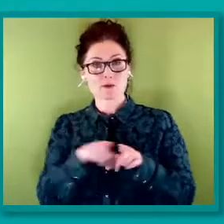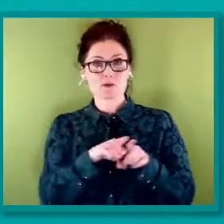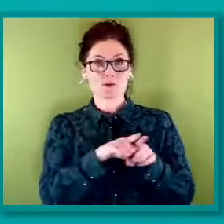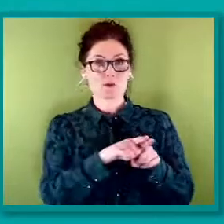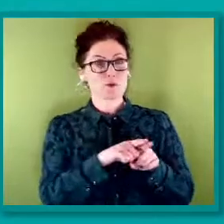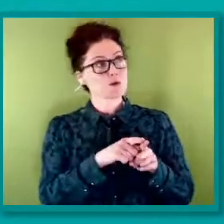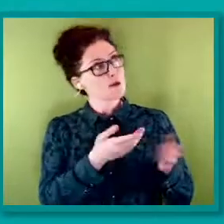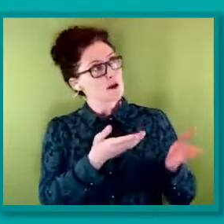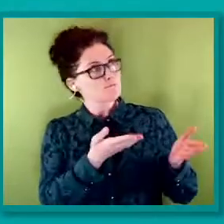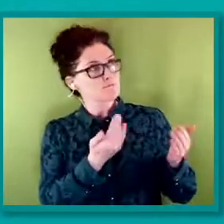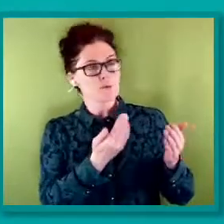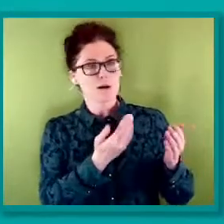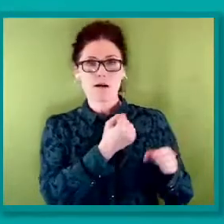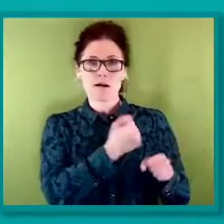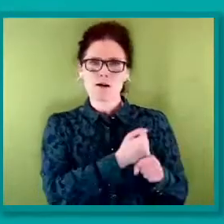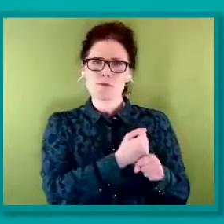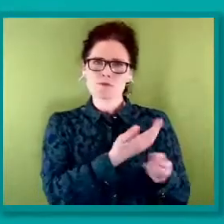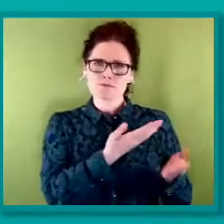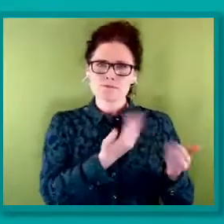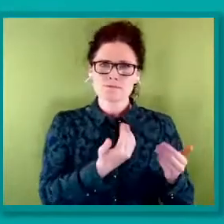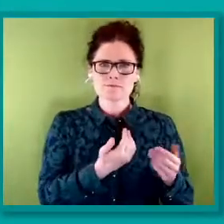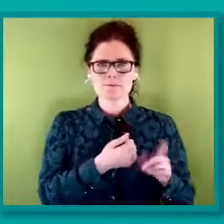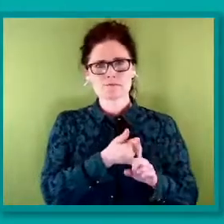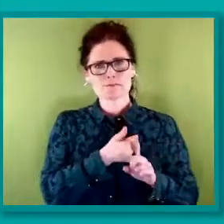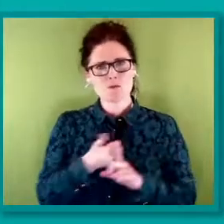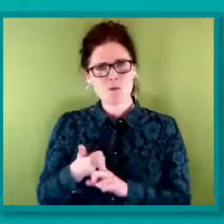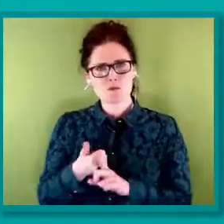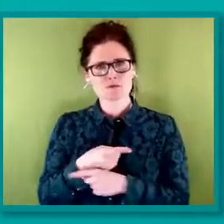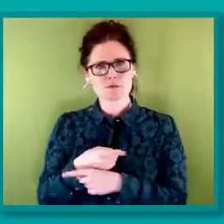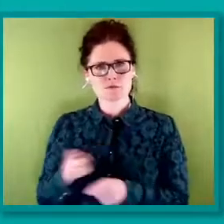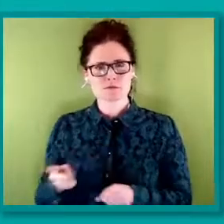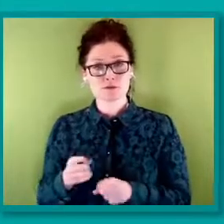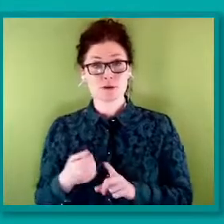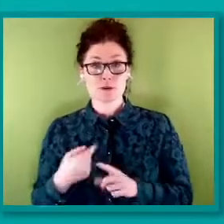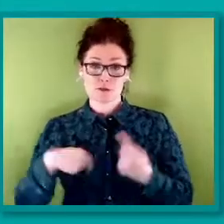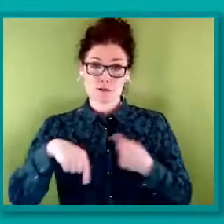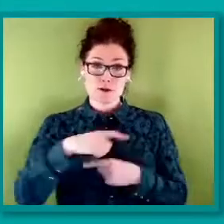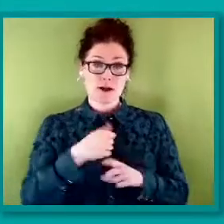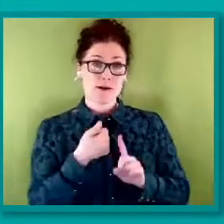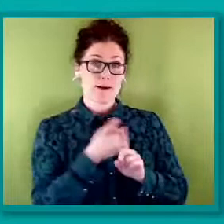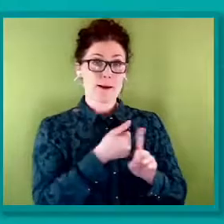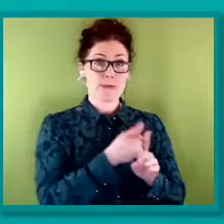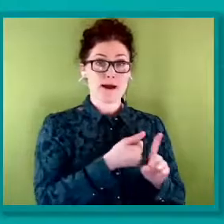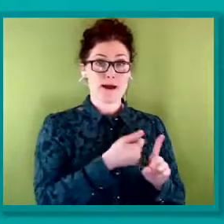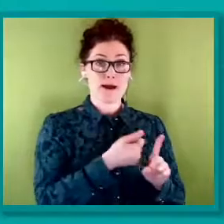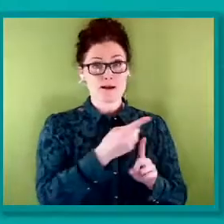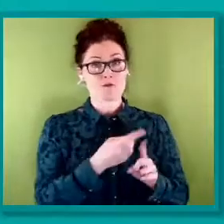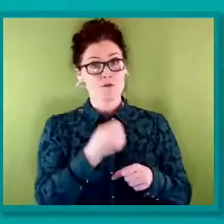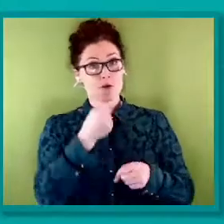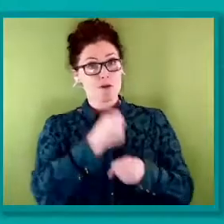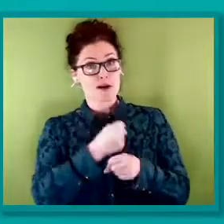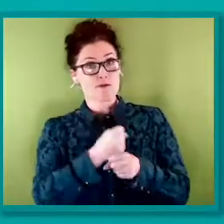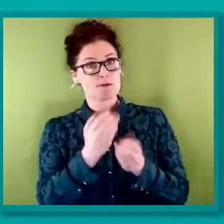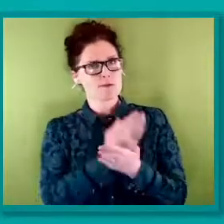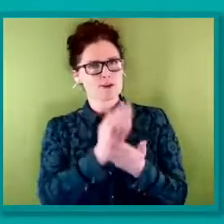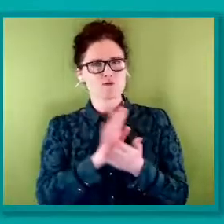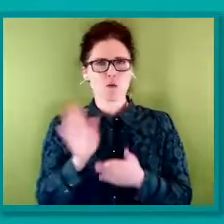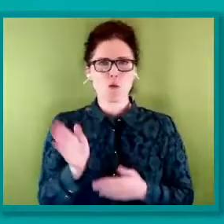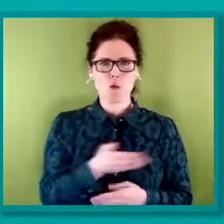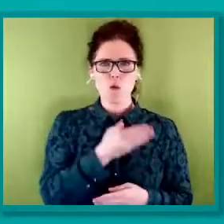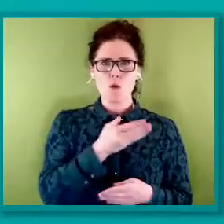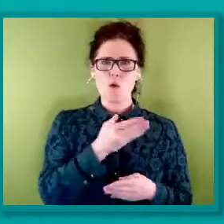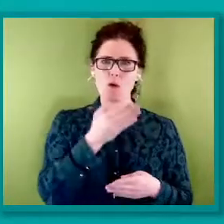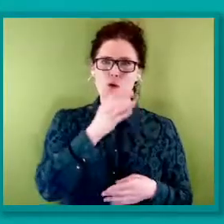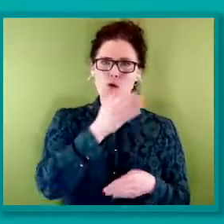non-binary discrimination at work and campaign for the government to take steps to make all workplaces inclusive in policy and in practice